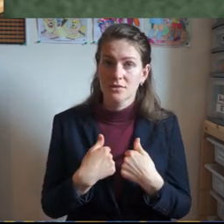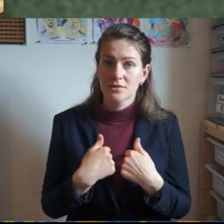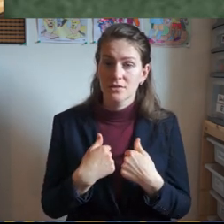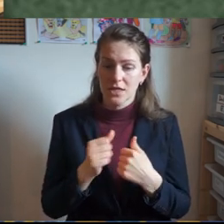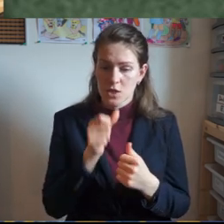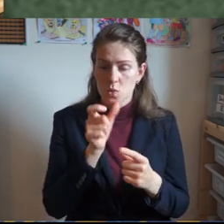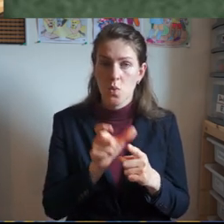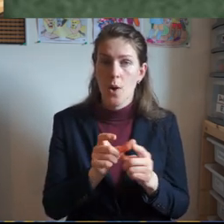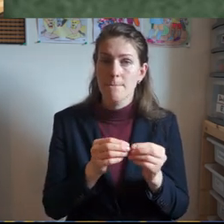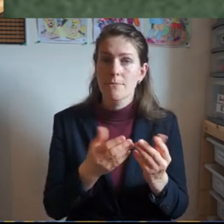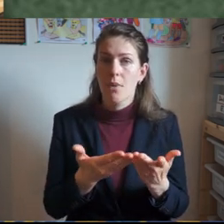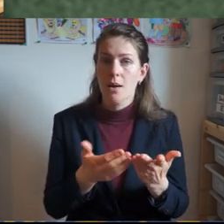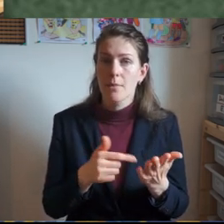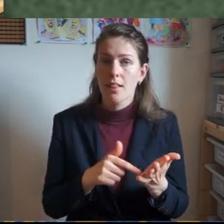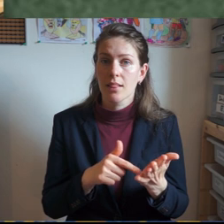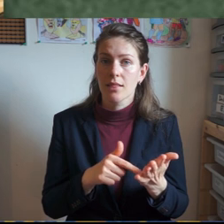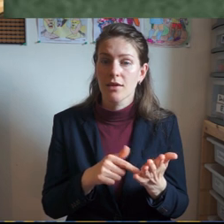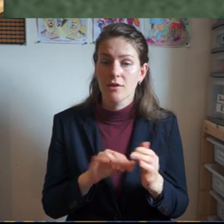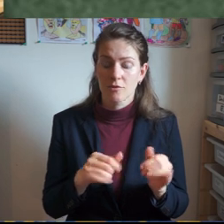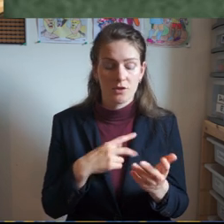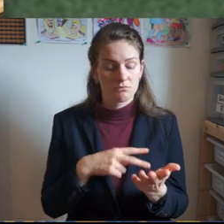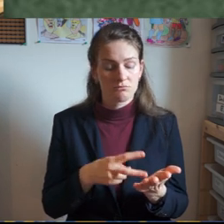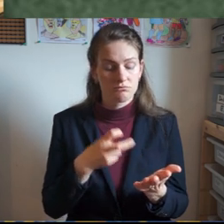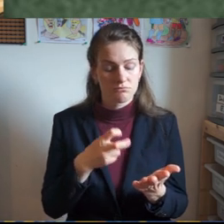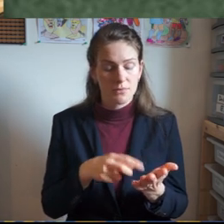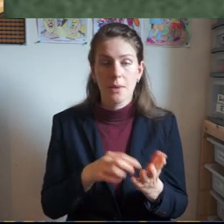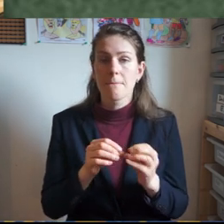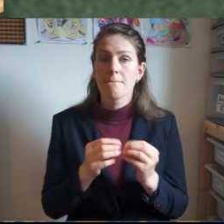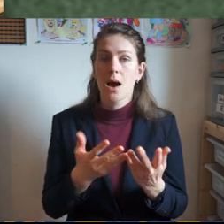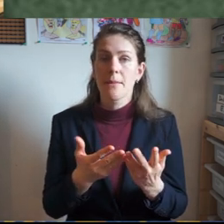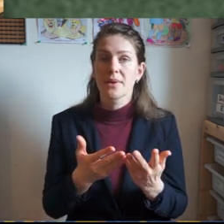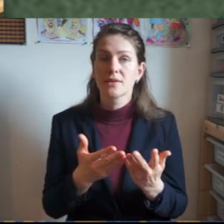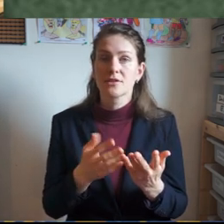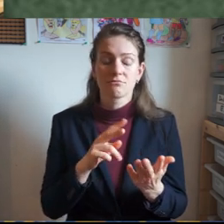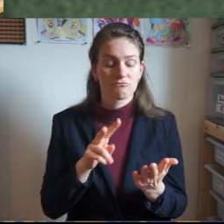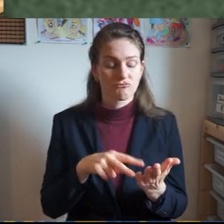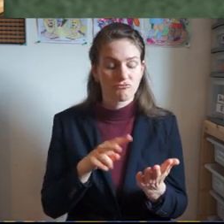look in the Bible we can see that the Lord has given us